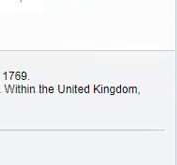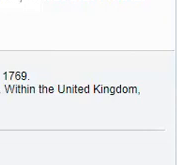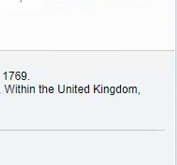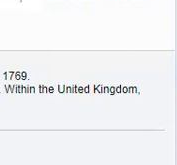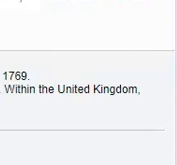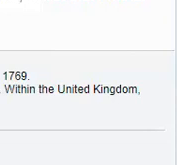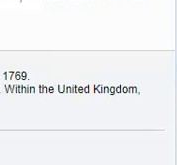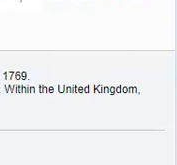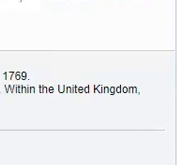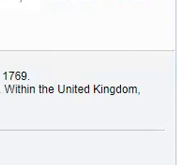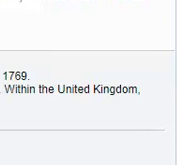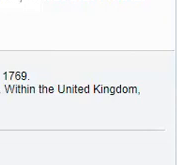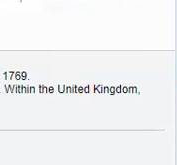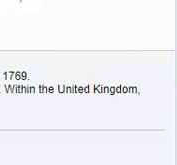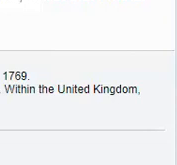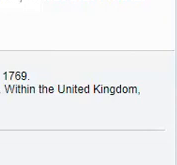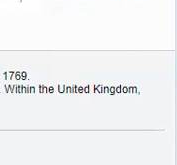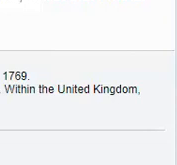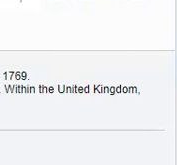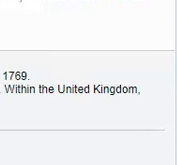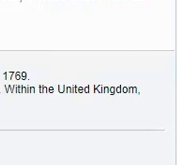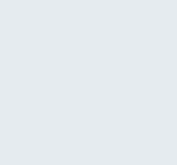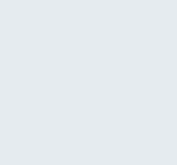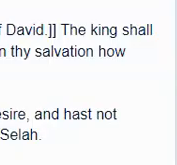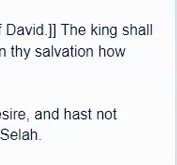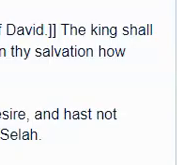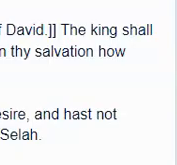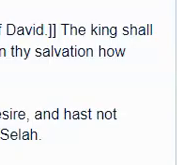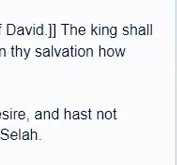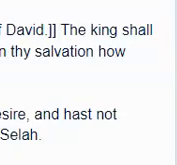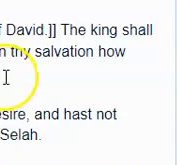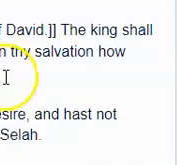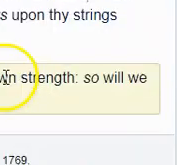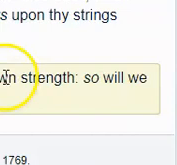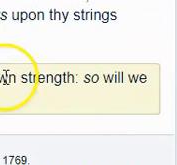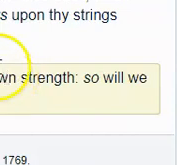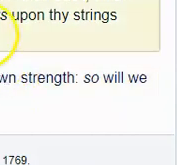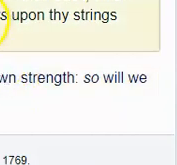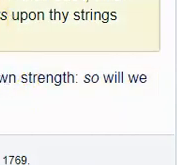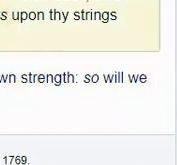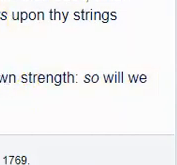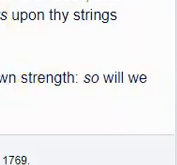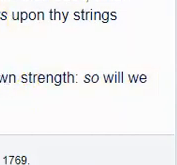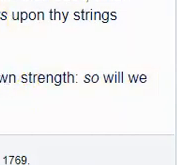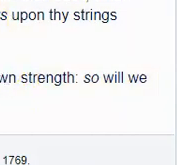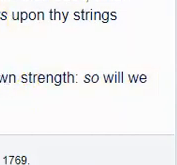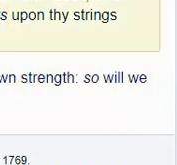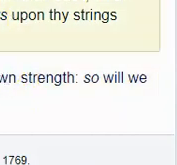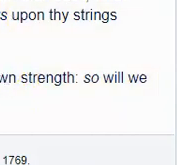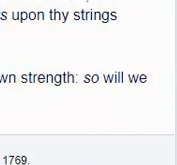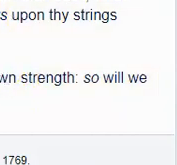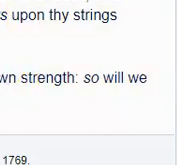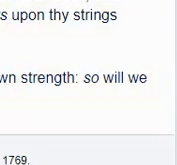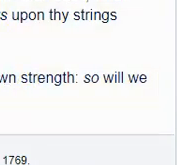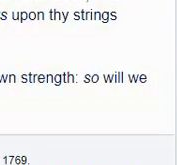psalms 21 but you ain't gonna be able to wipe us out that's not gonna happen psalms 21